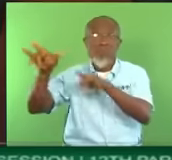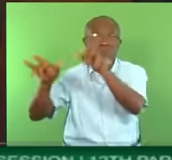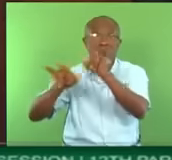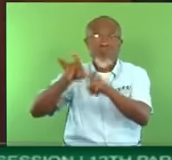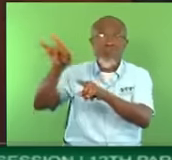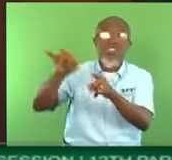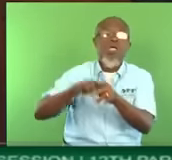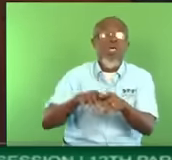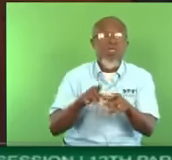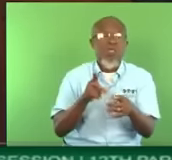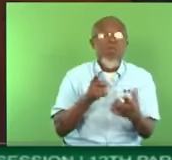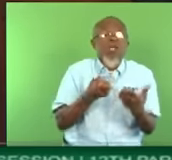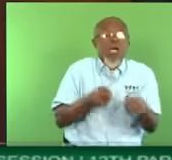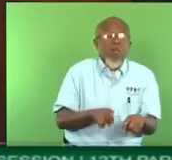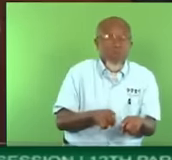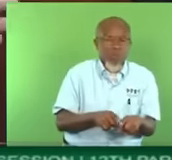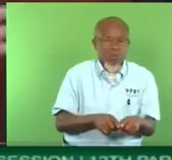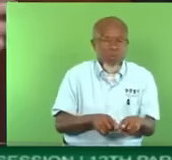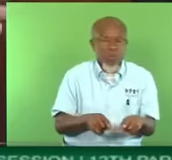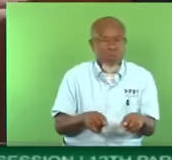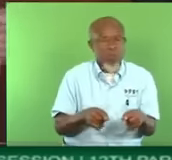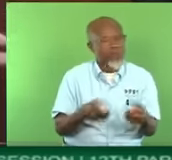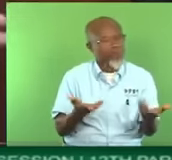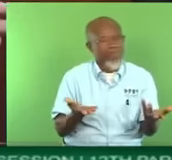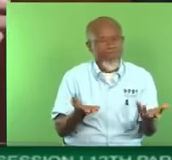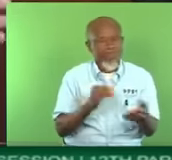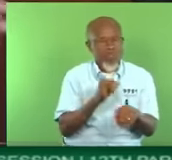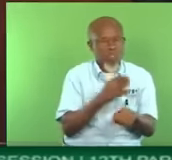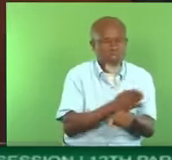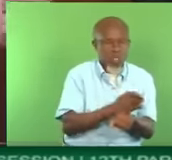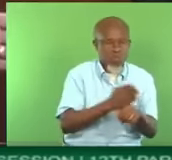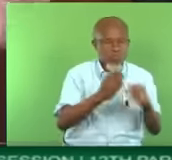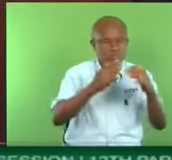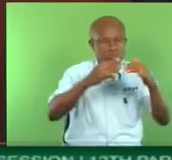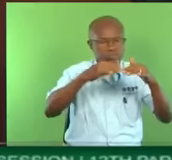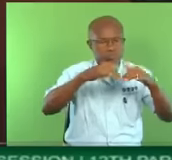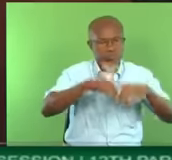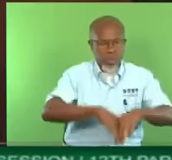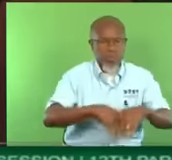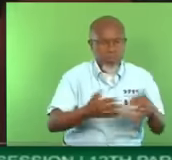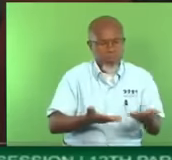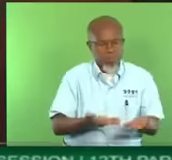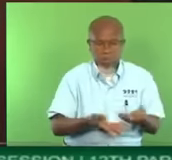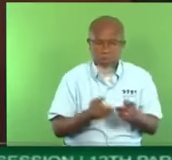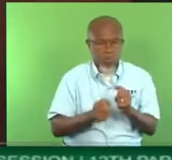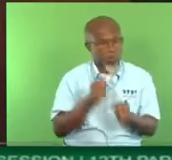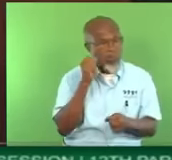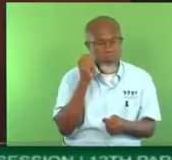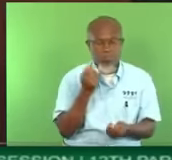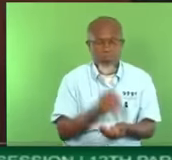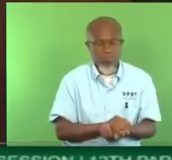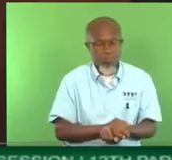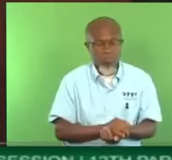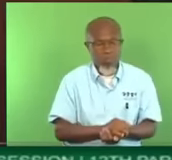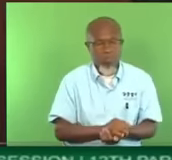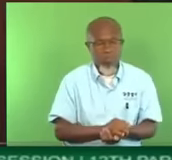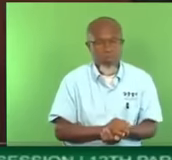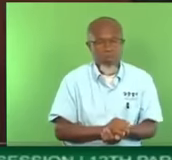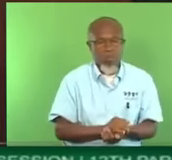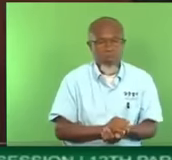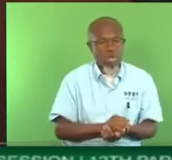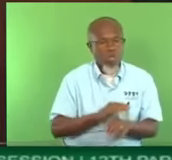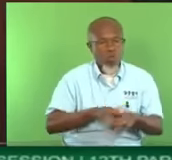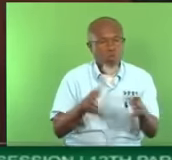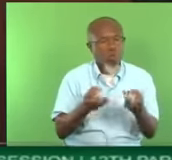leave. And businessmen and women are telling you they prefer to go and live abroad than to be here for gang members